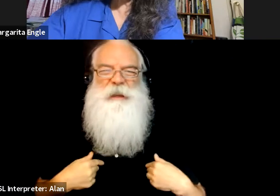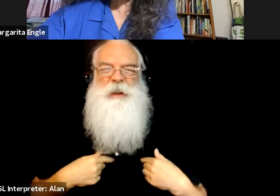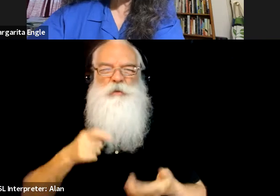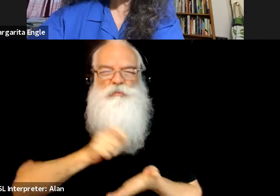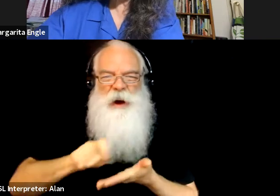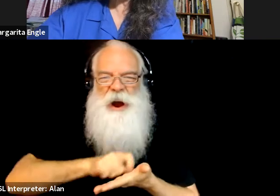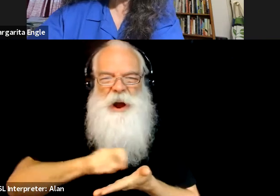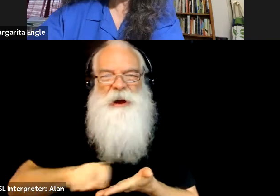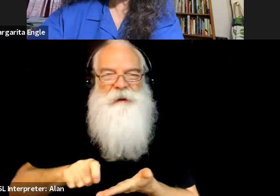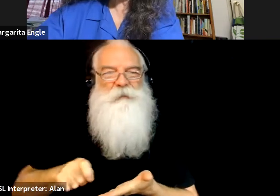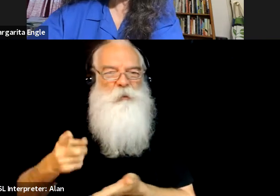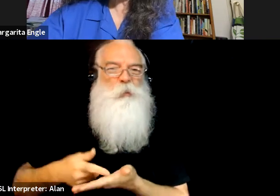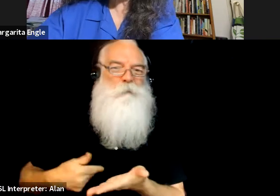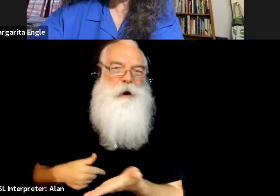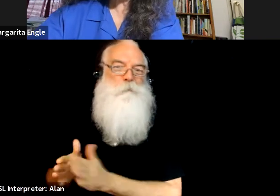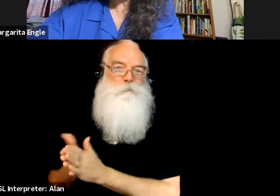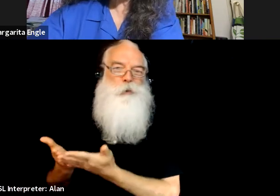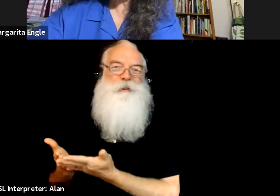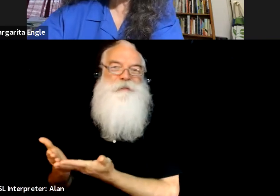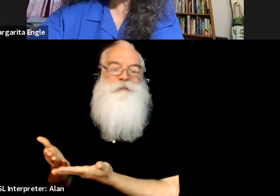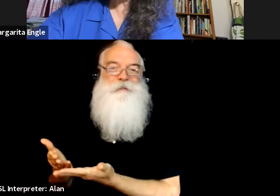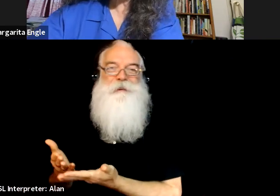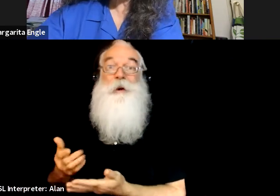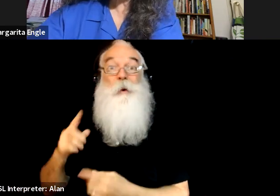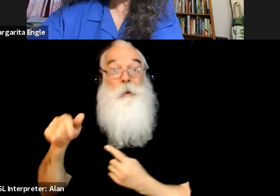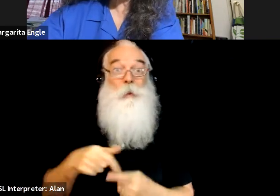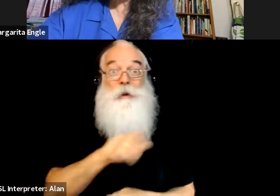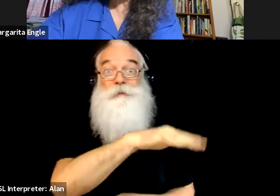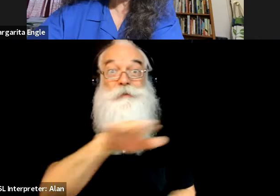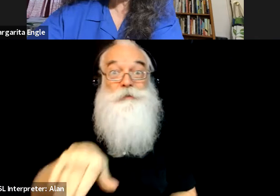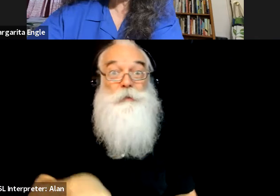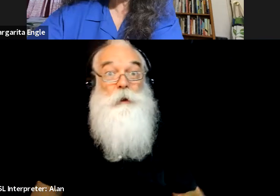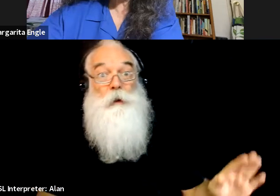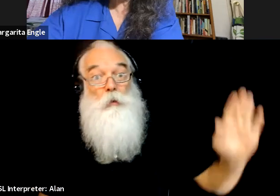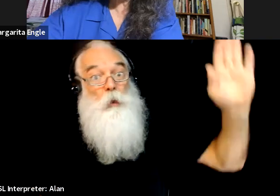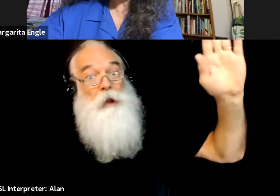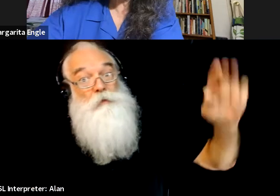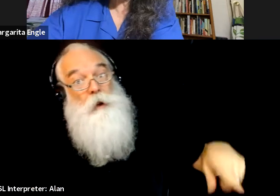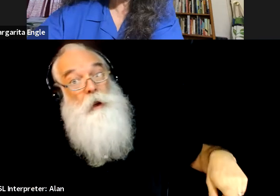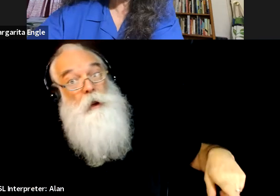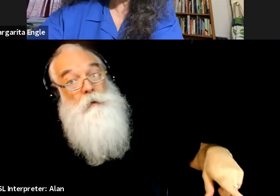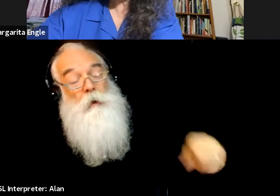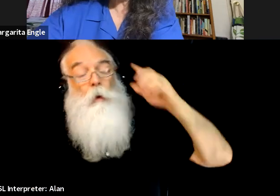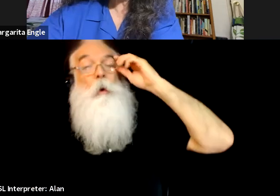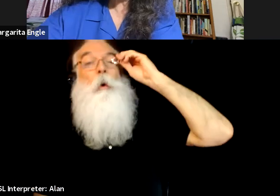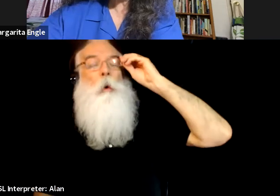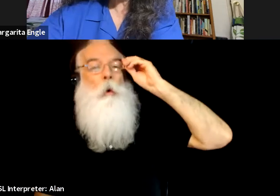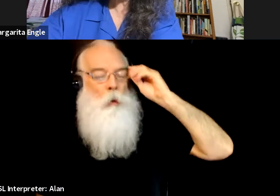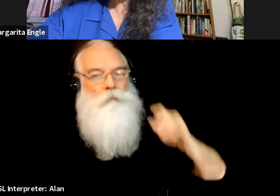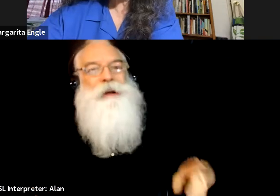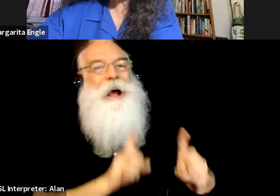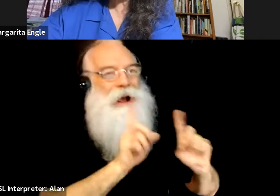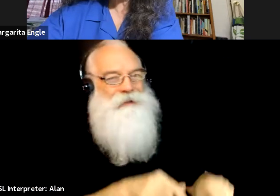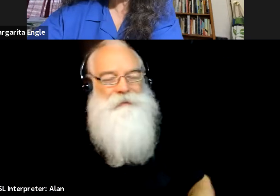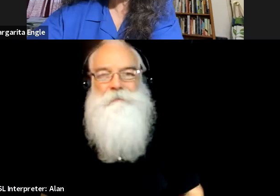better than seeing like a kid raise their hand and a presentation, ask me a question. And then the teacher tells me afterwards that that child never